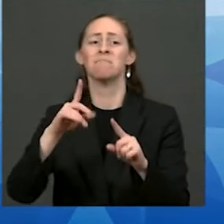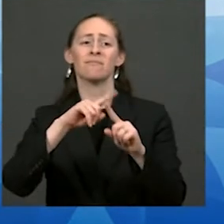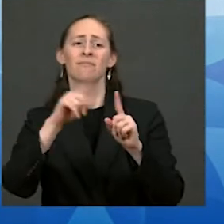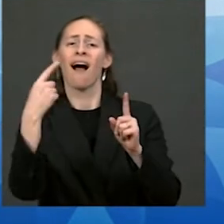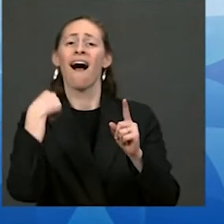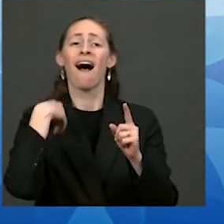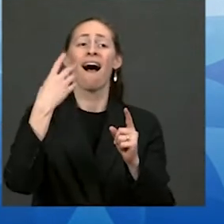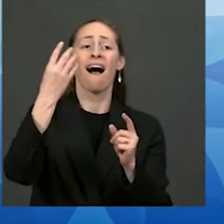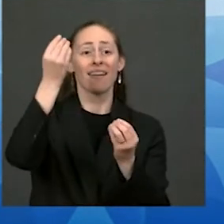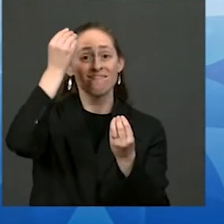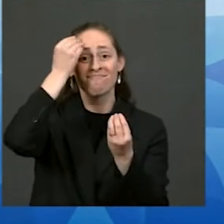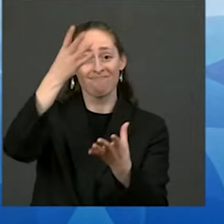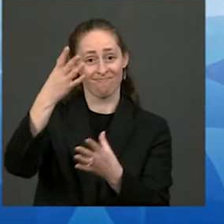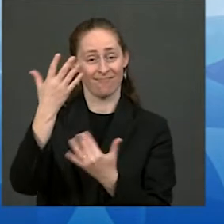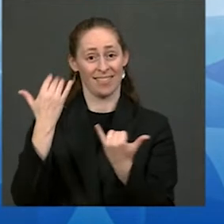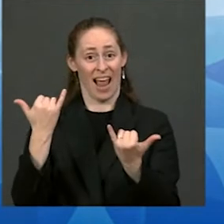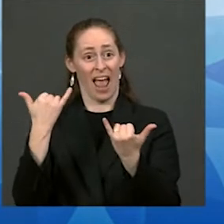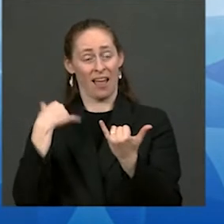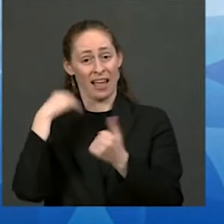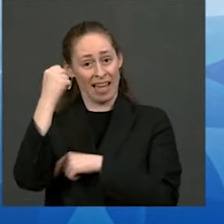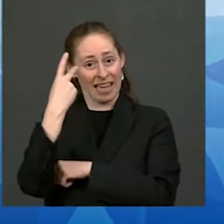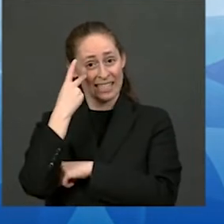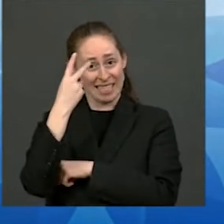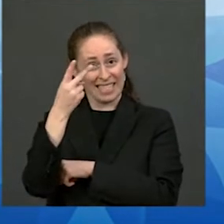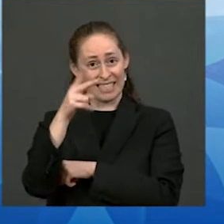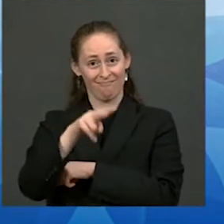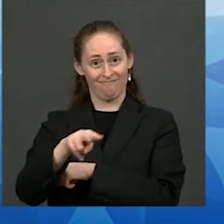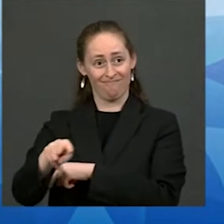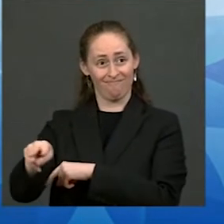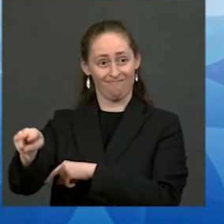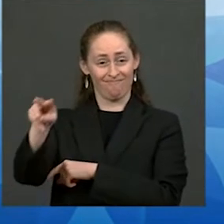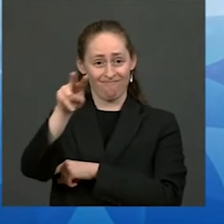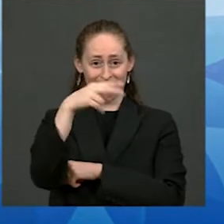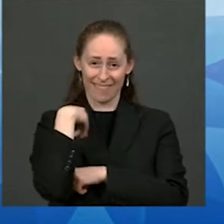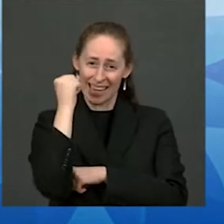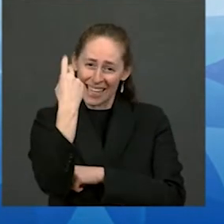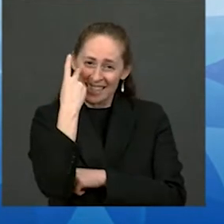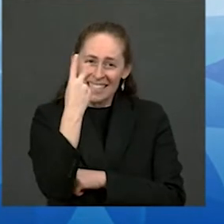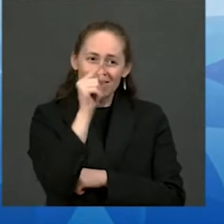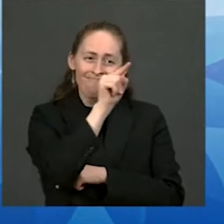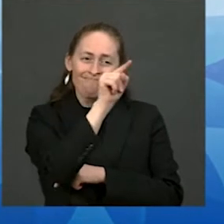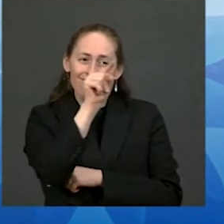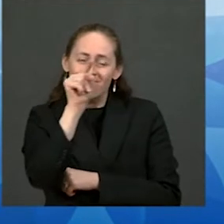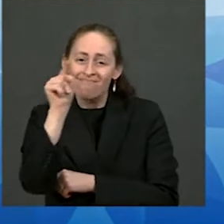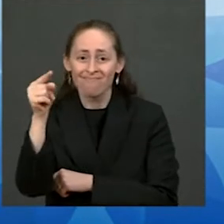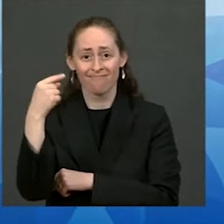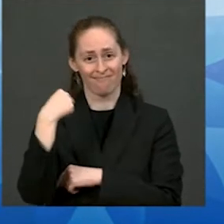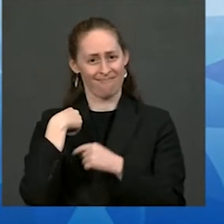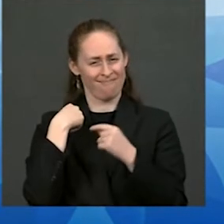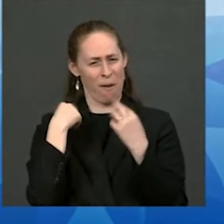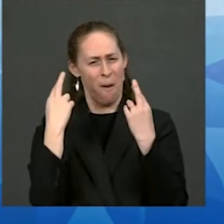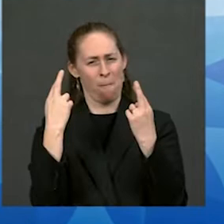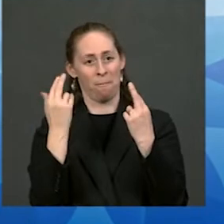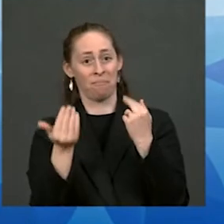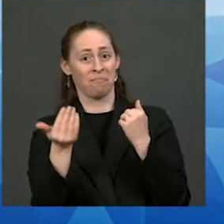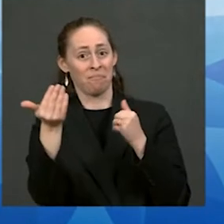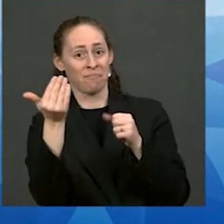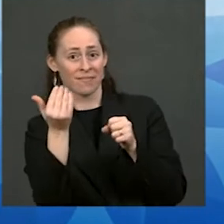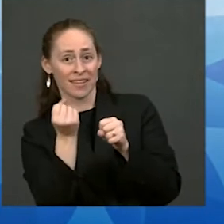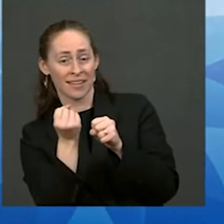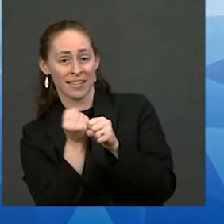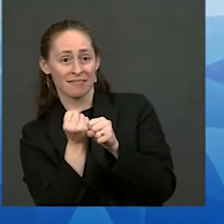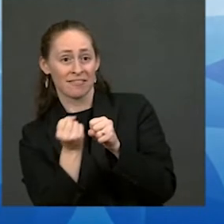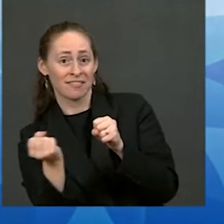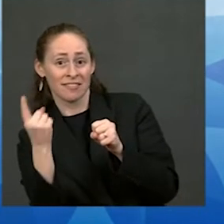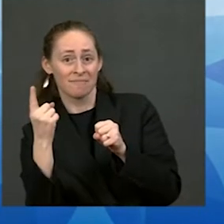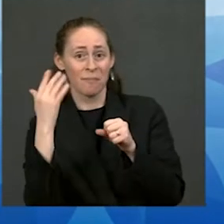the board behind me and I hope we do this in person I hope I hope I hope that's my that's